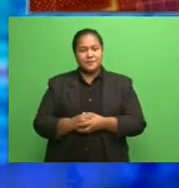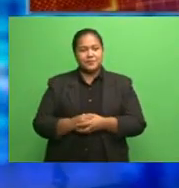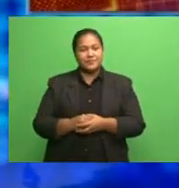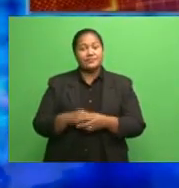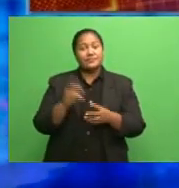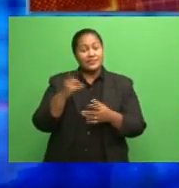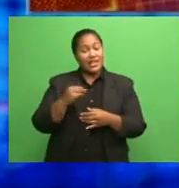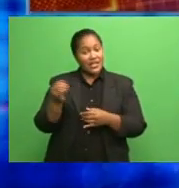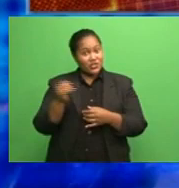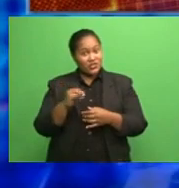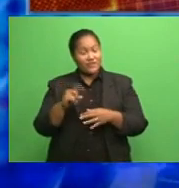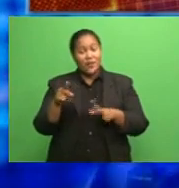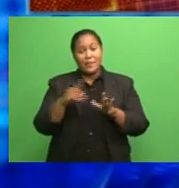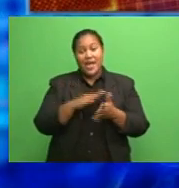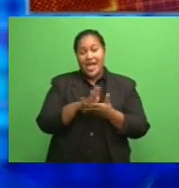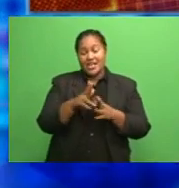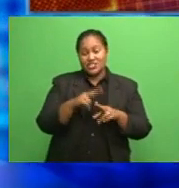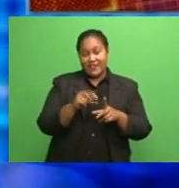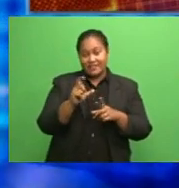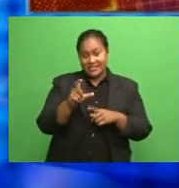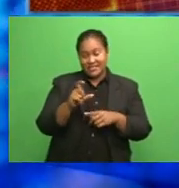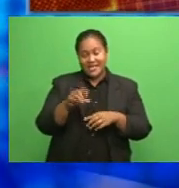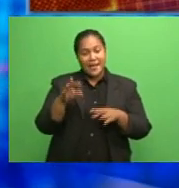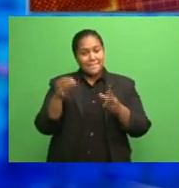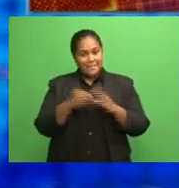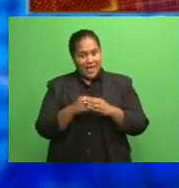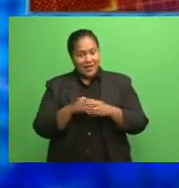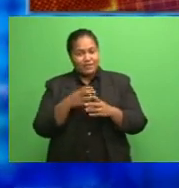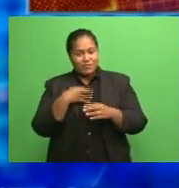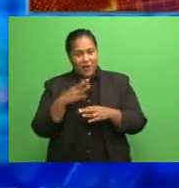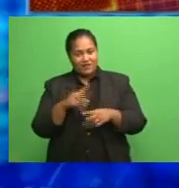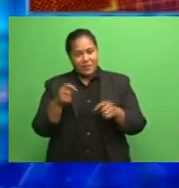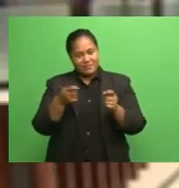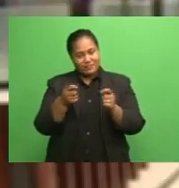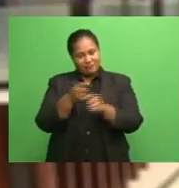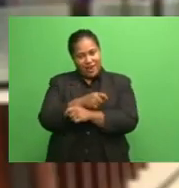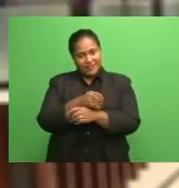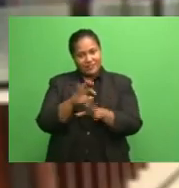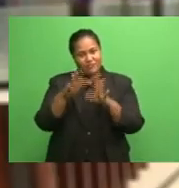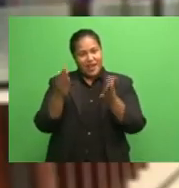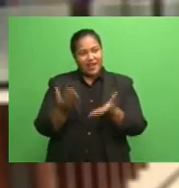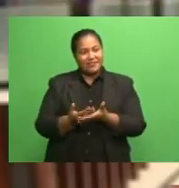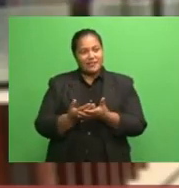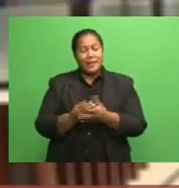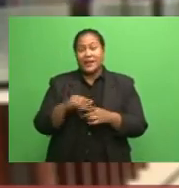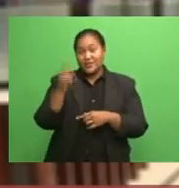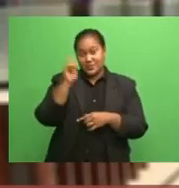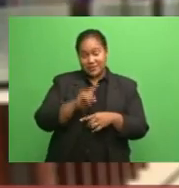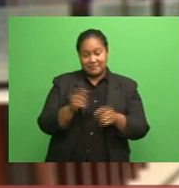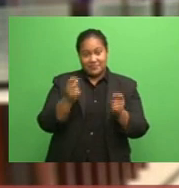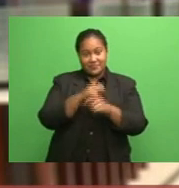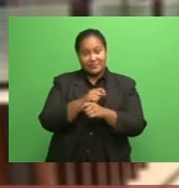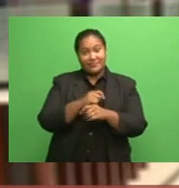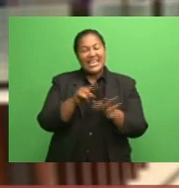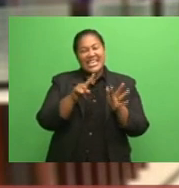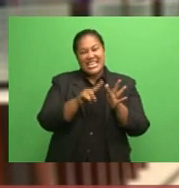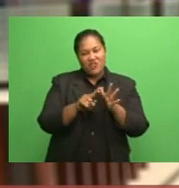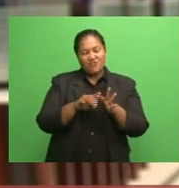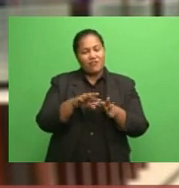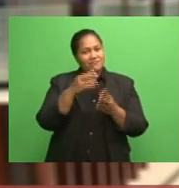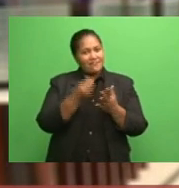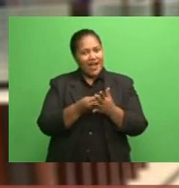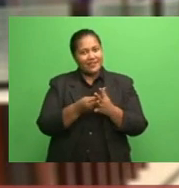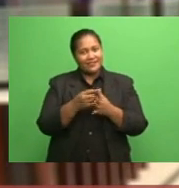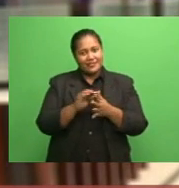Shoran from HFC Bank is here now with more from the trading world. During today's trading, the euro rose to its highest